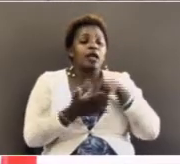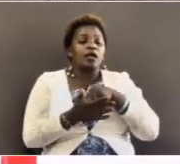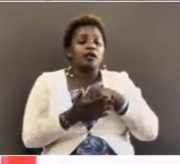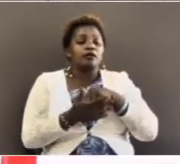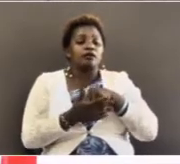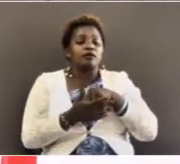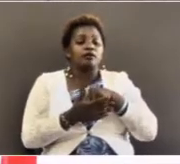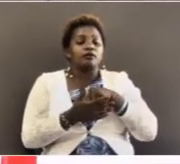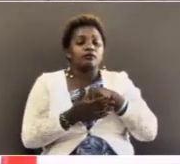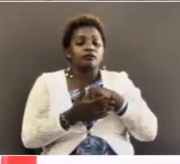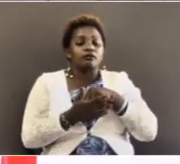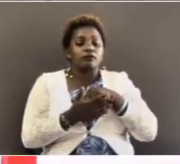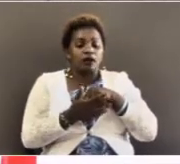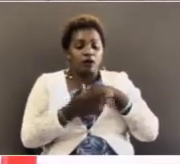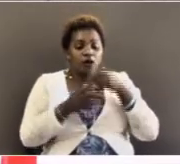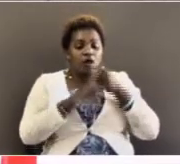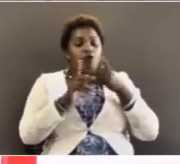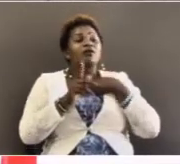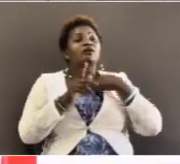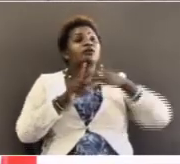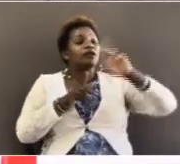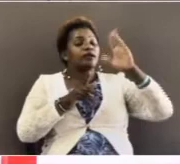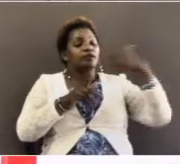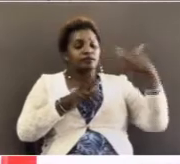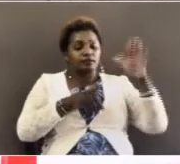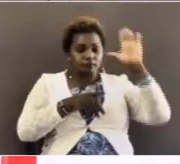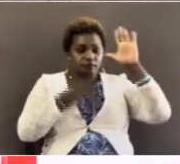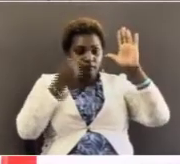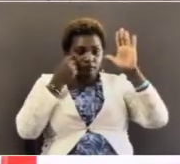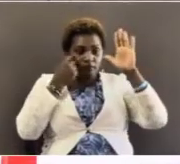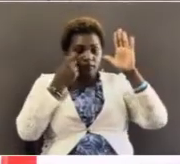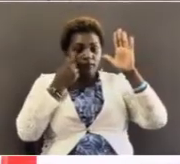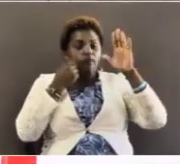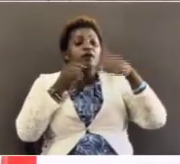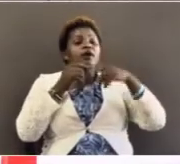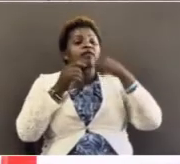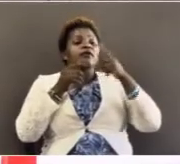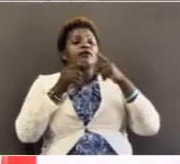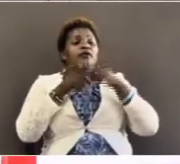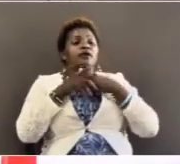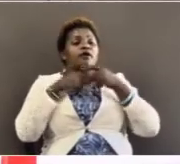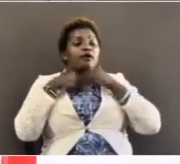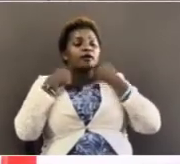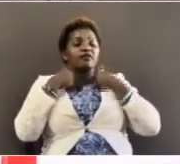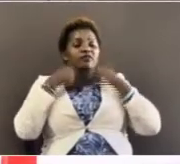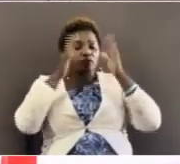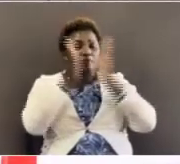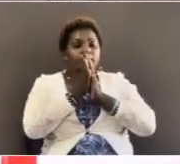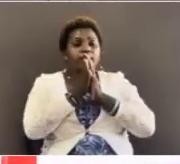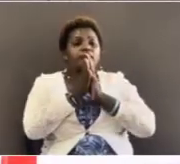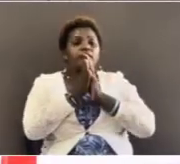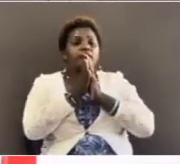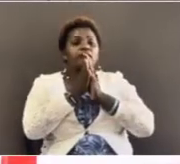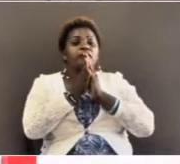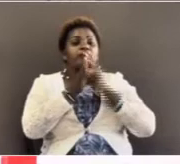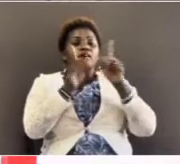rise up if you are sitting down all raise up your hand and our minister will pray